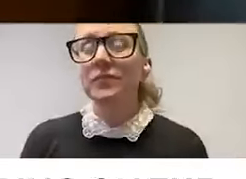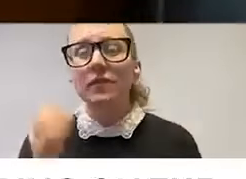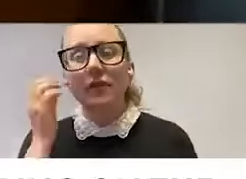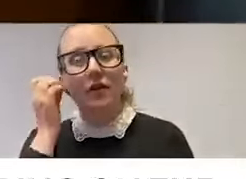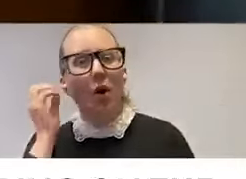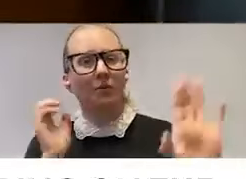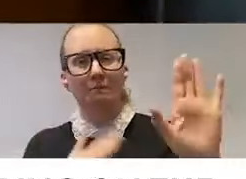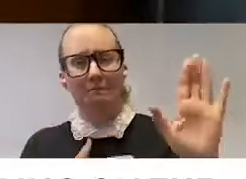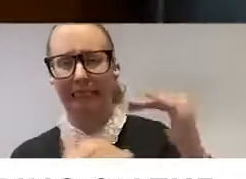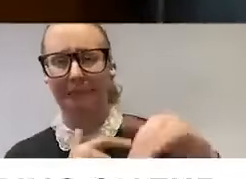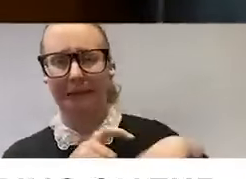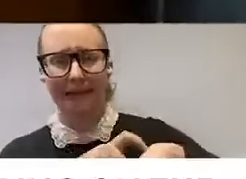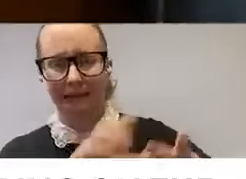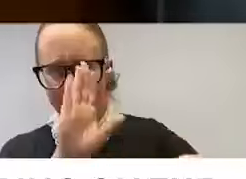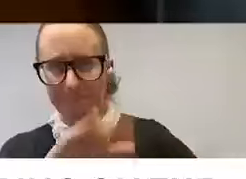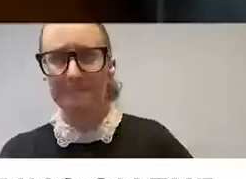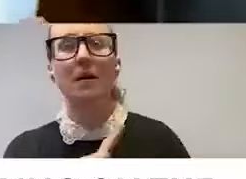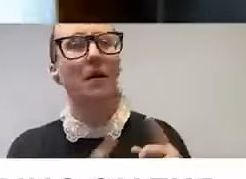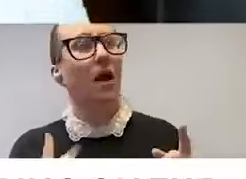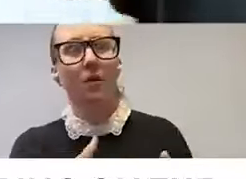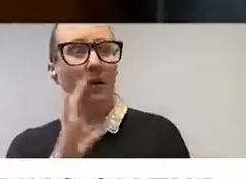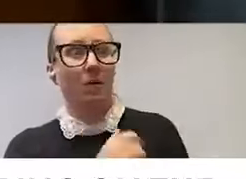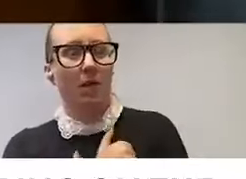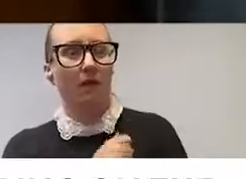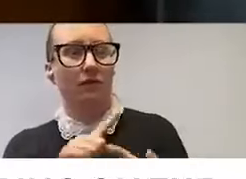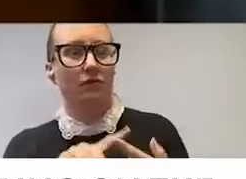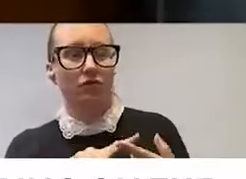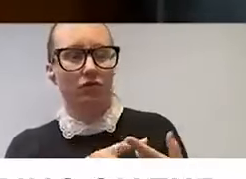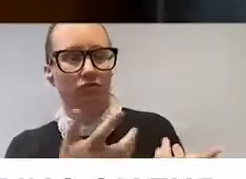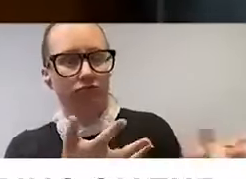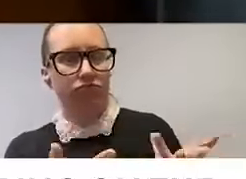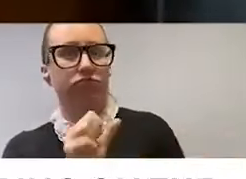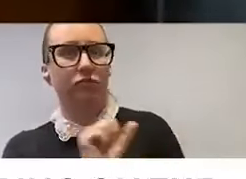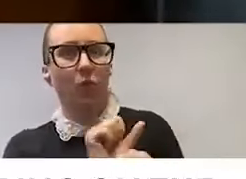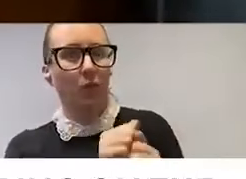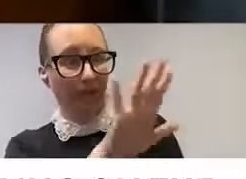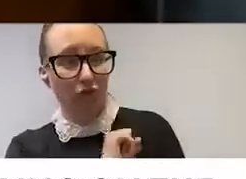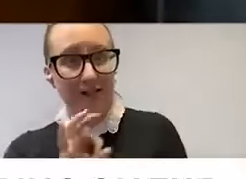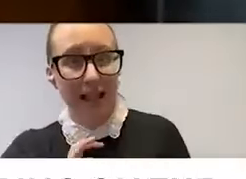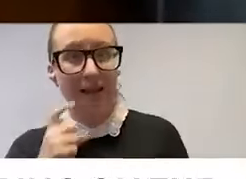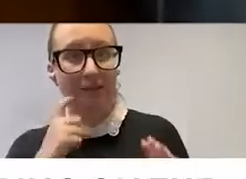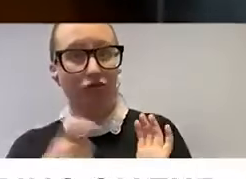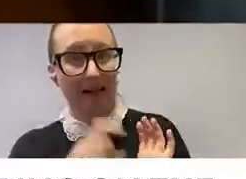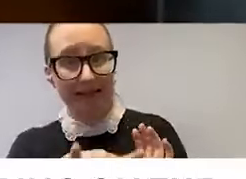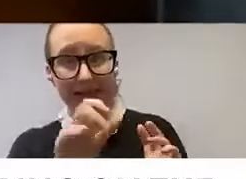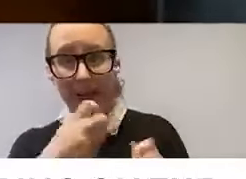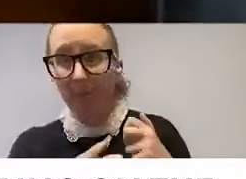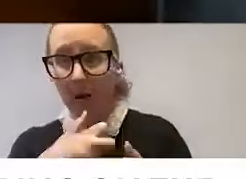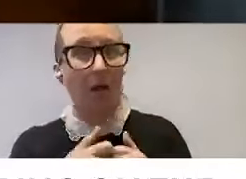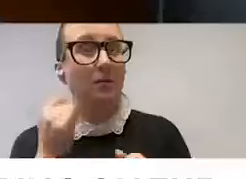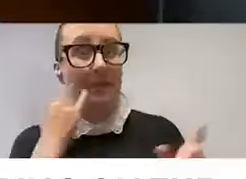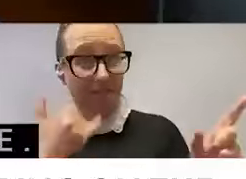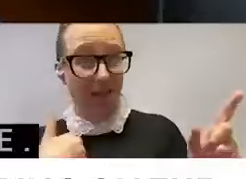here, but we'd love to work with your staff and try to address that issue. If you guys have particular ideas, certainly bring them to